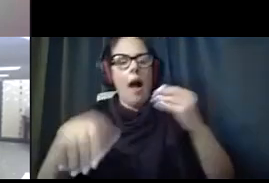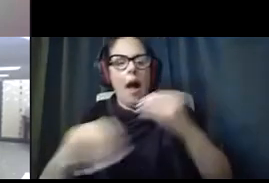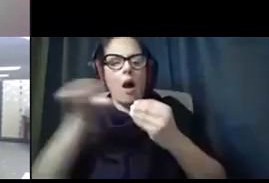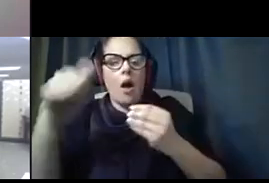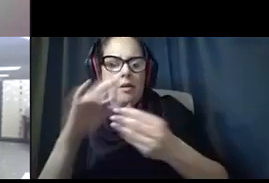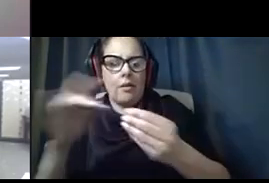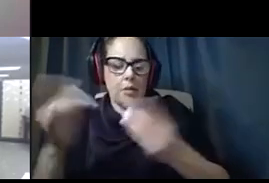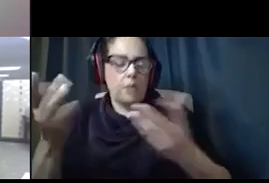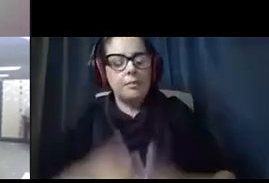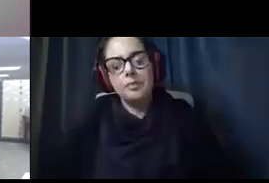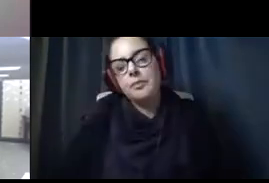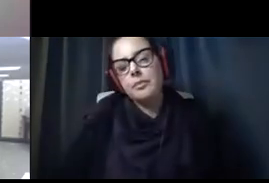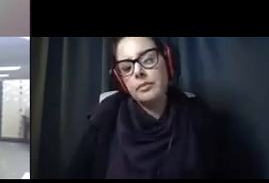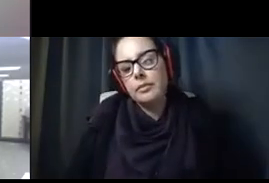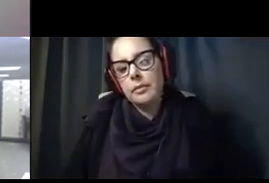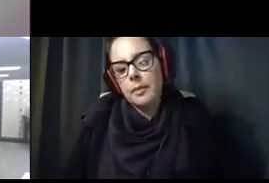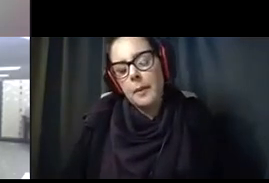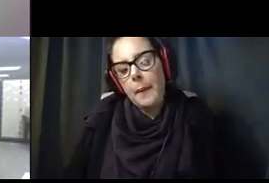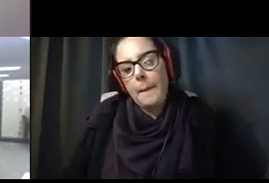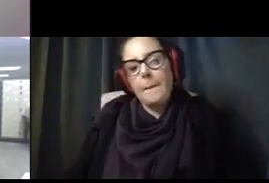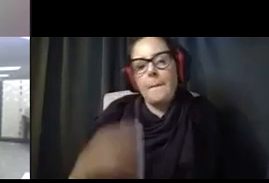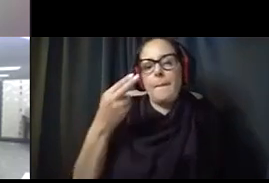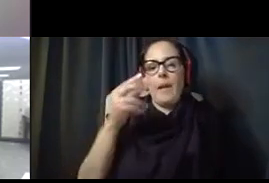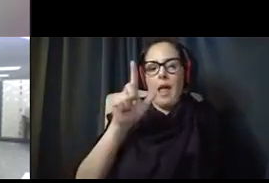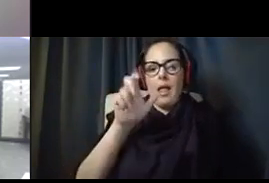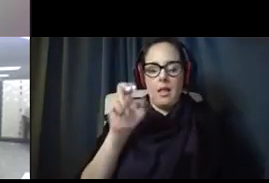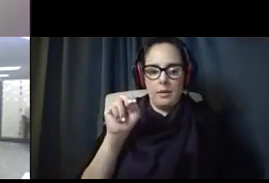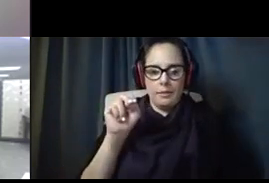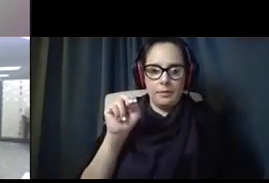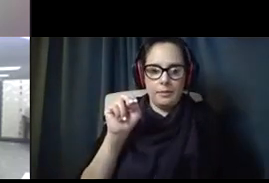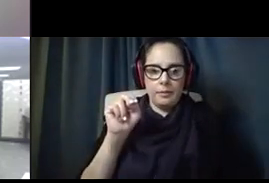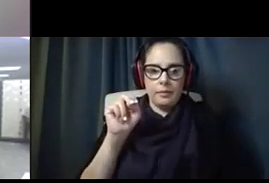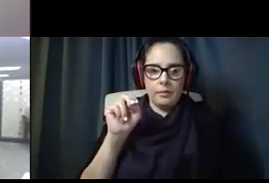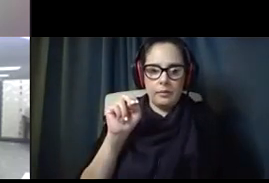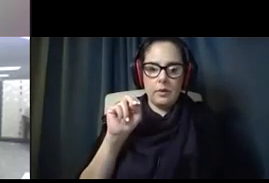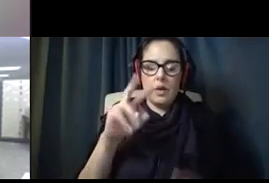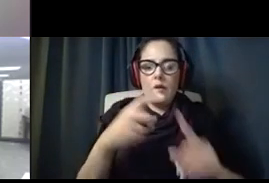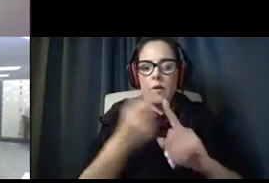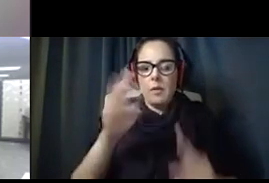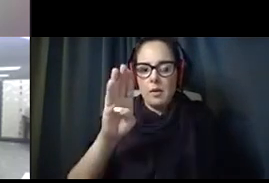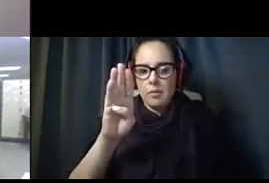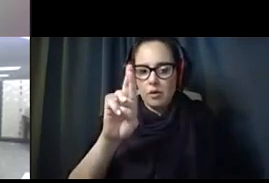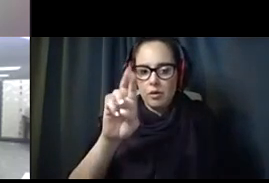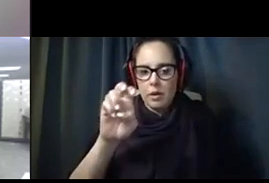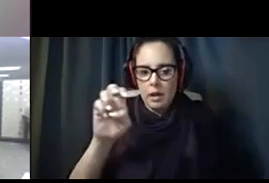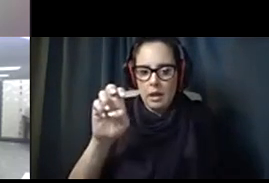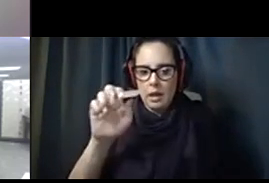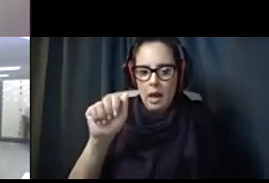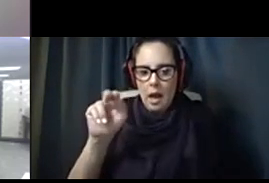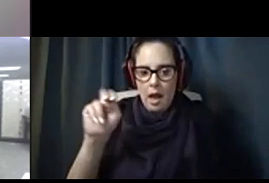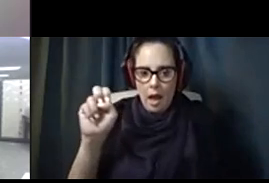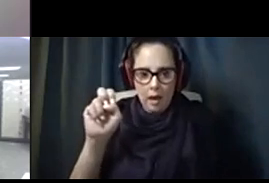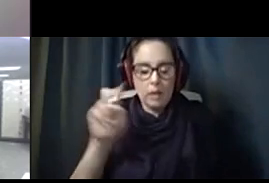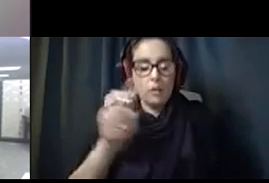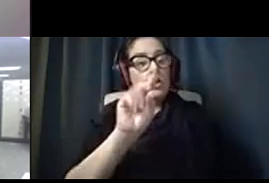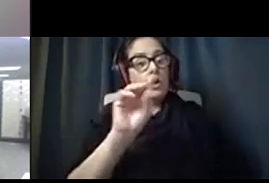All right. So, from Brianne, do ACRC staff receive